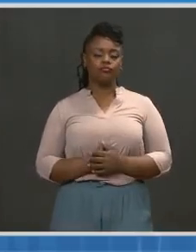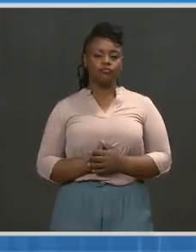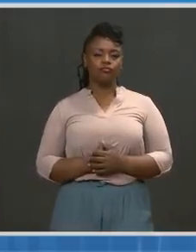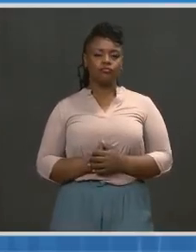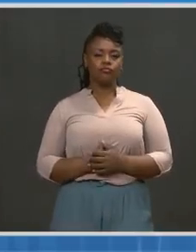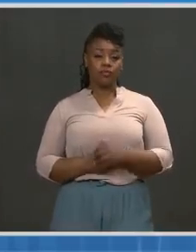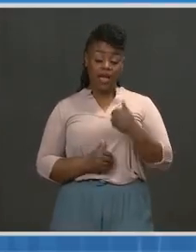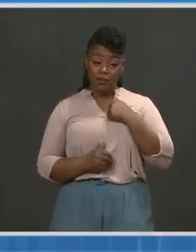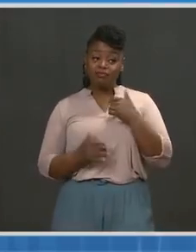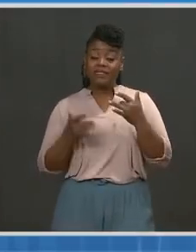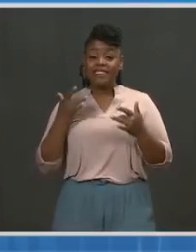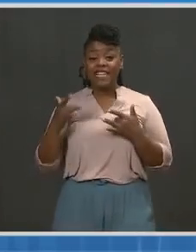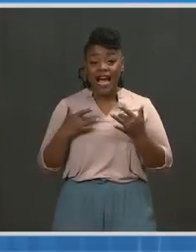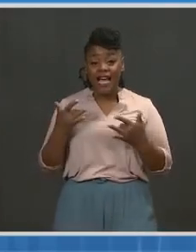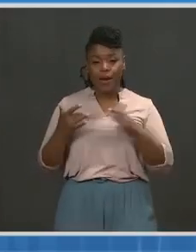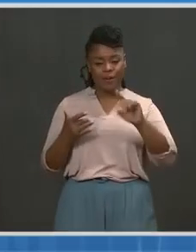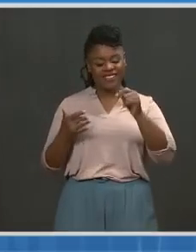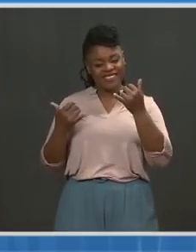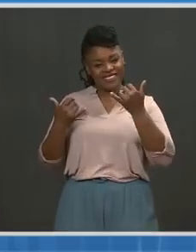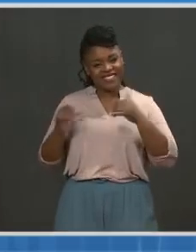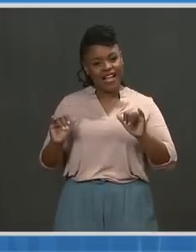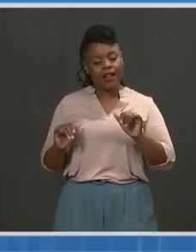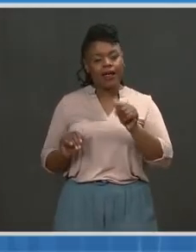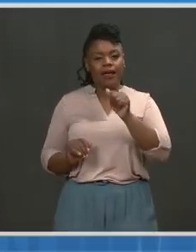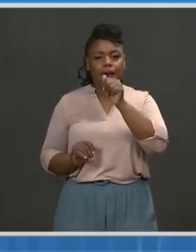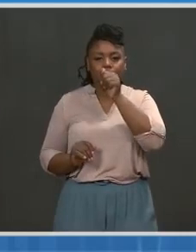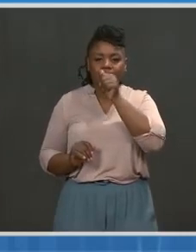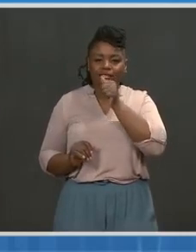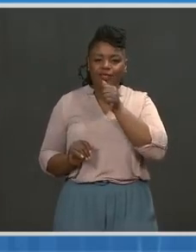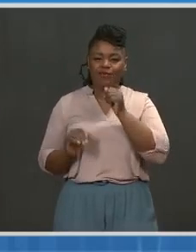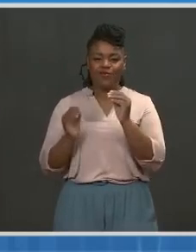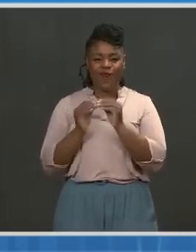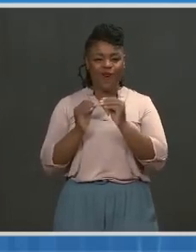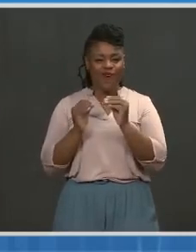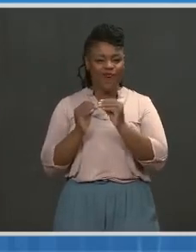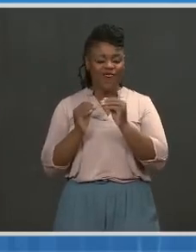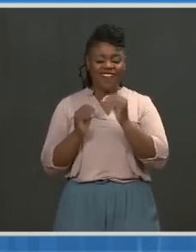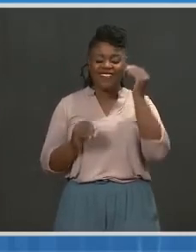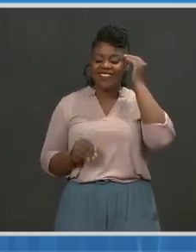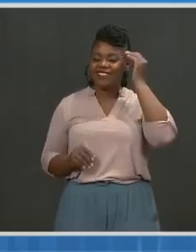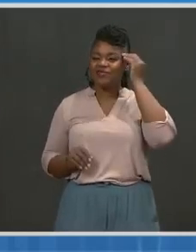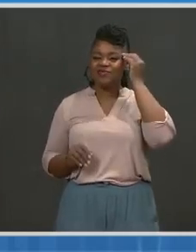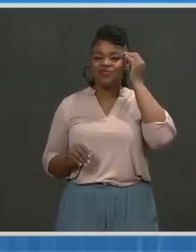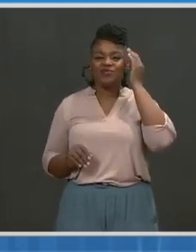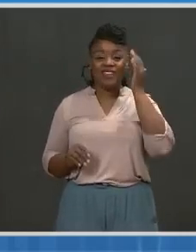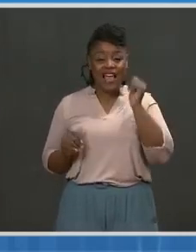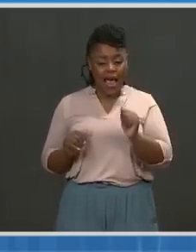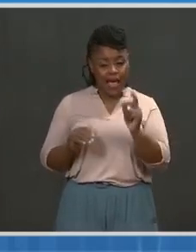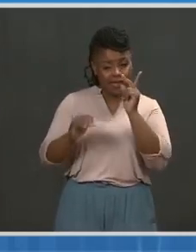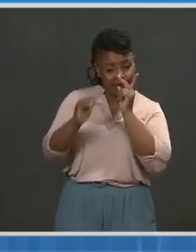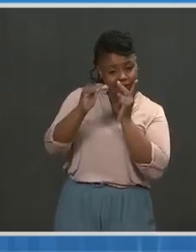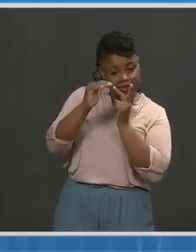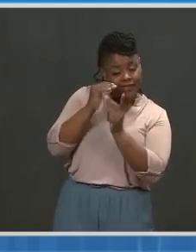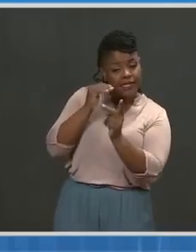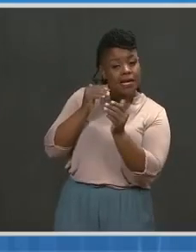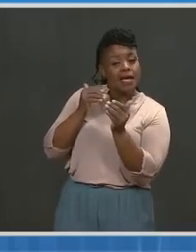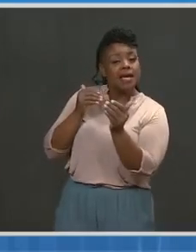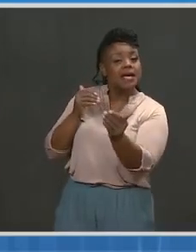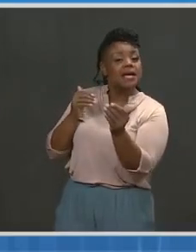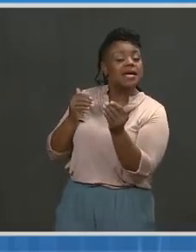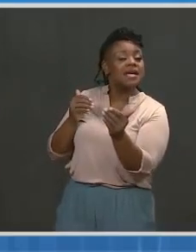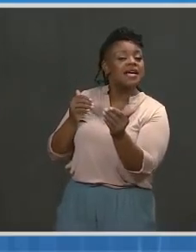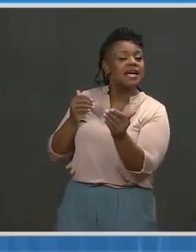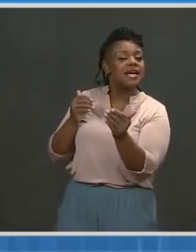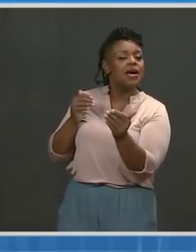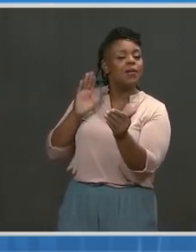I emphasize how we need to hang in there for just a little while longer because we can see a time